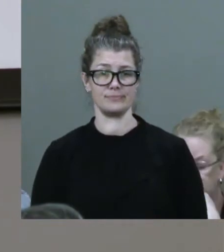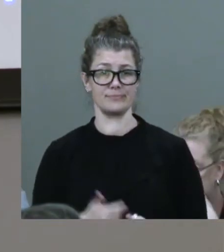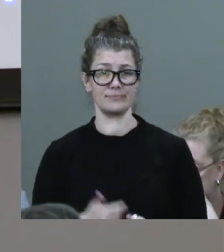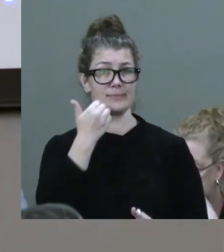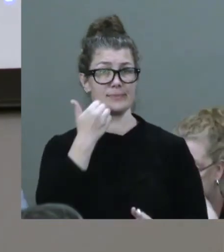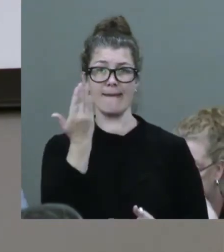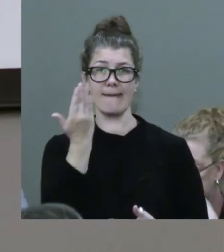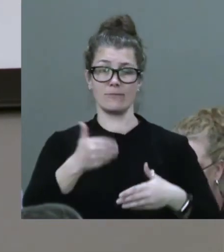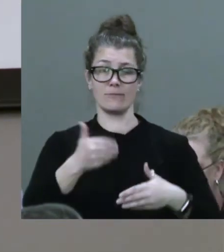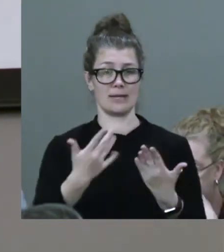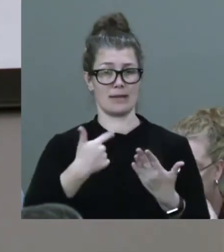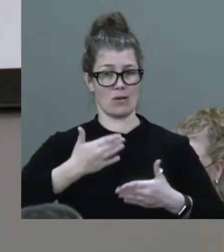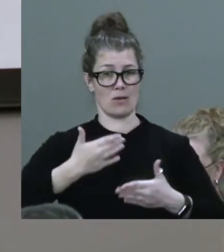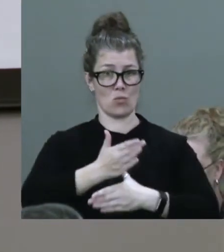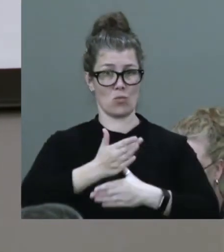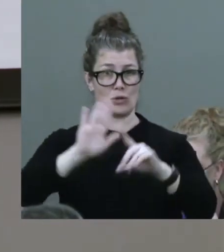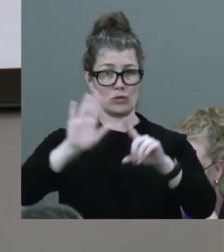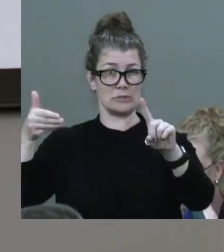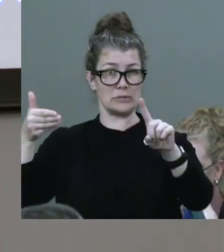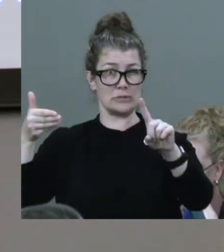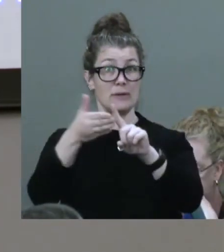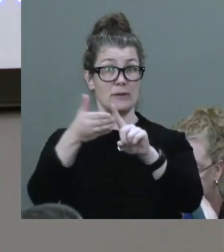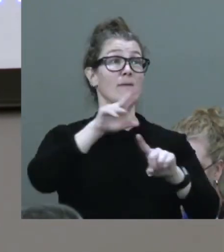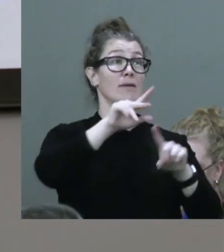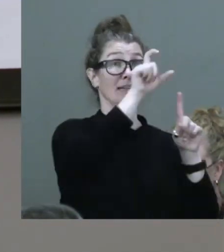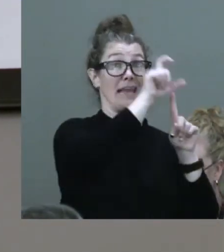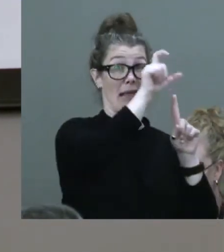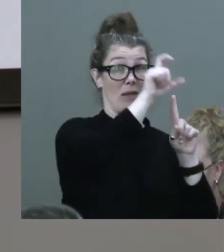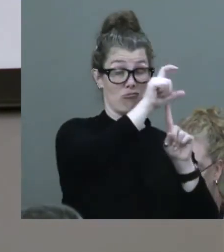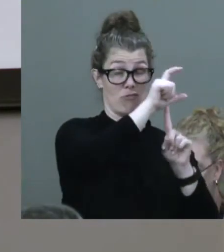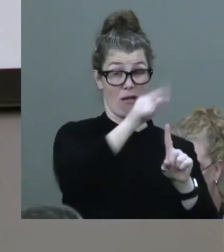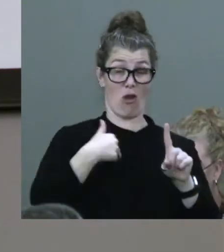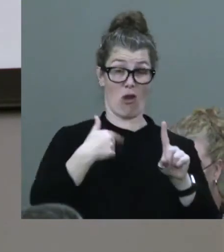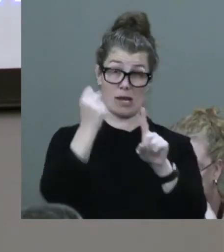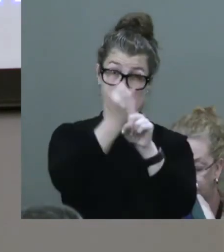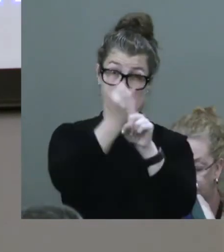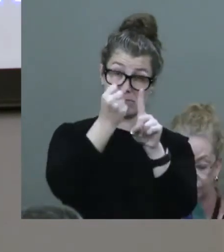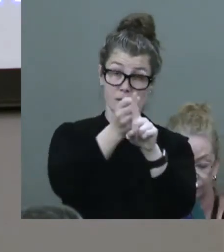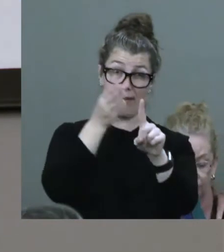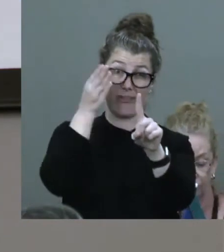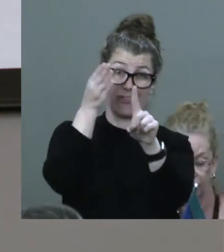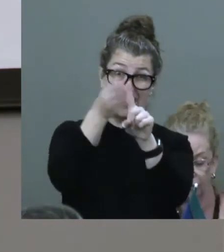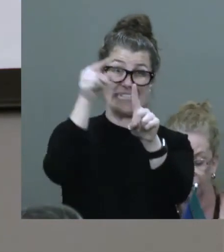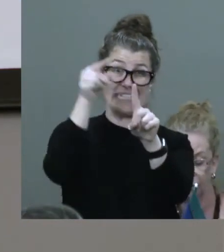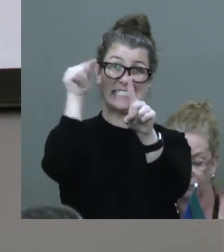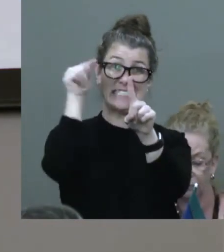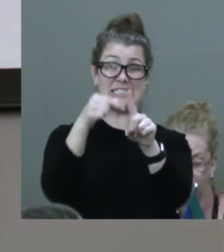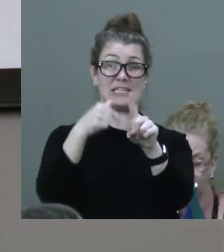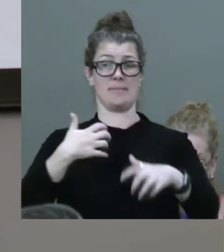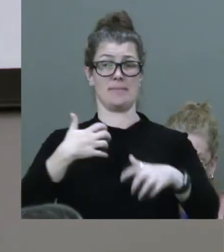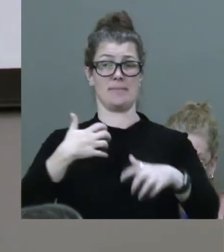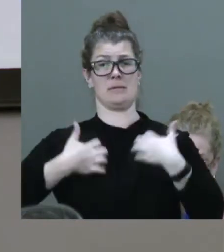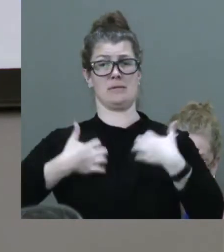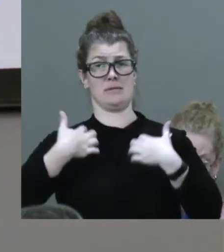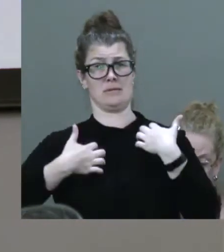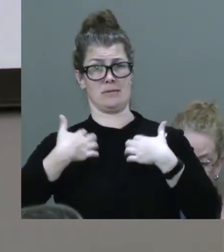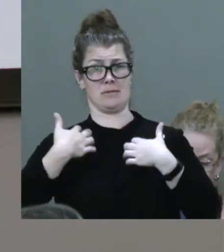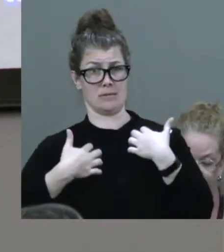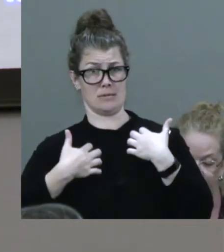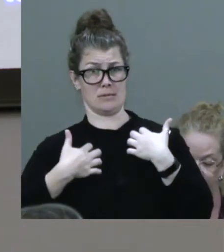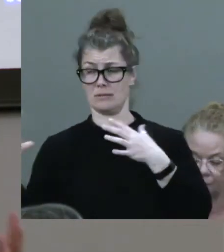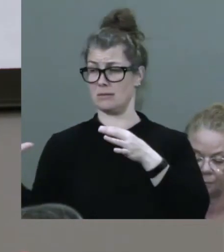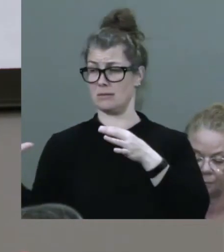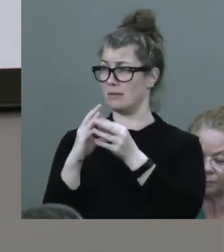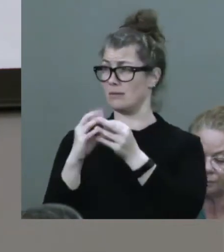single day in Canberra. It is to this great aim that I am so thrilled to be joined by AFTO,